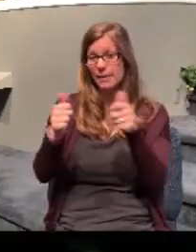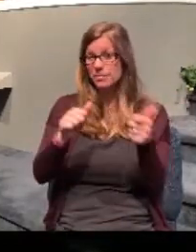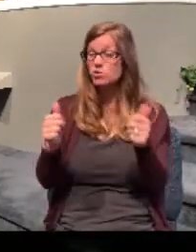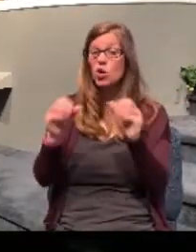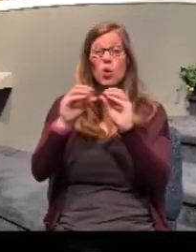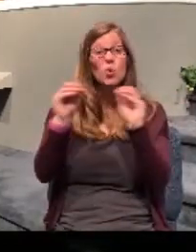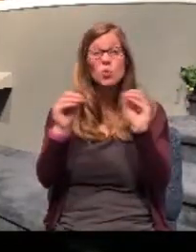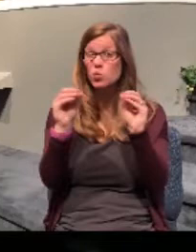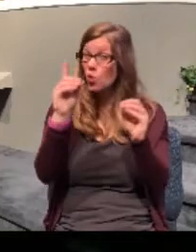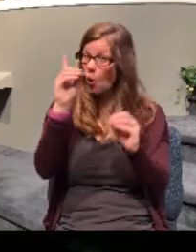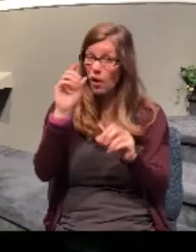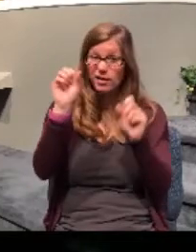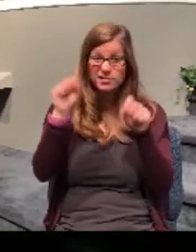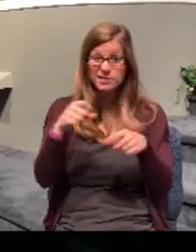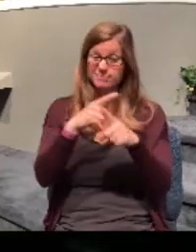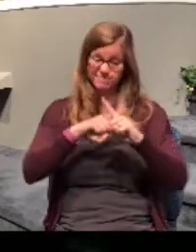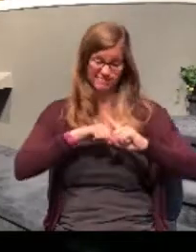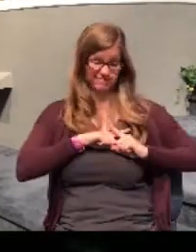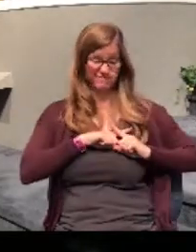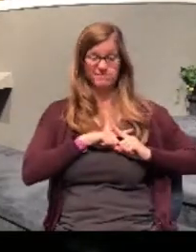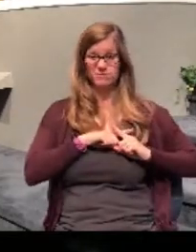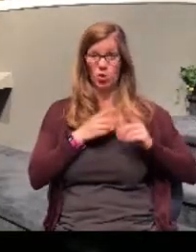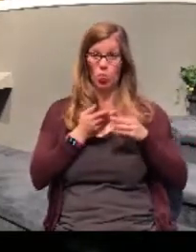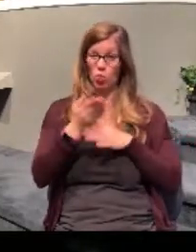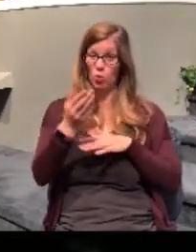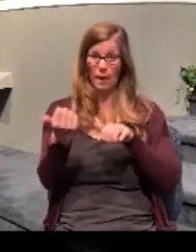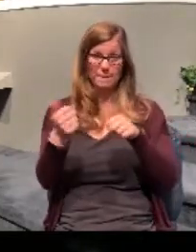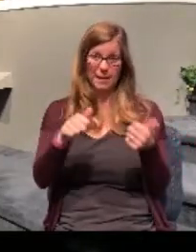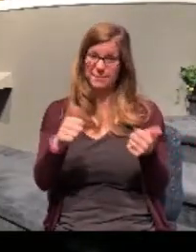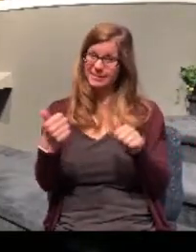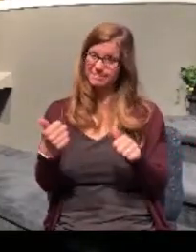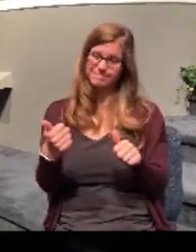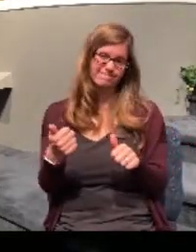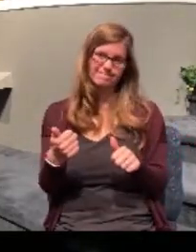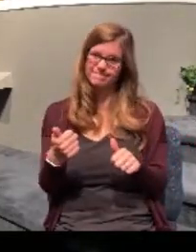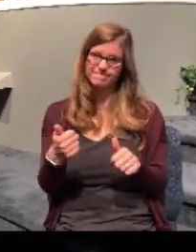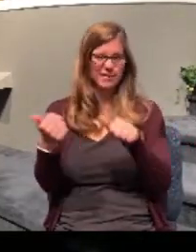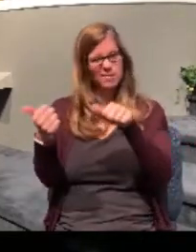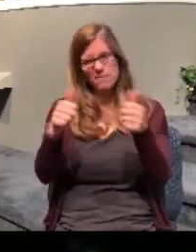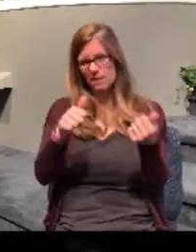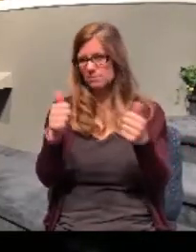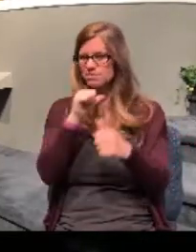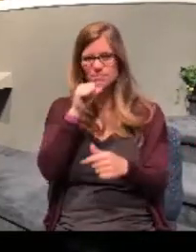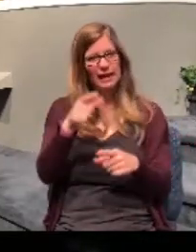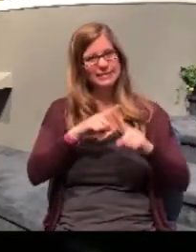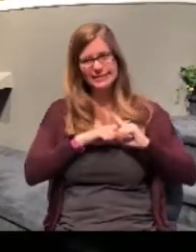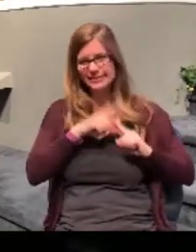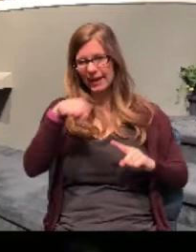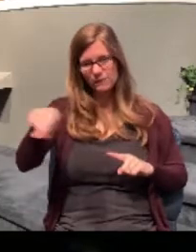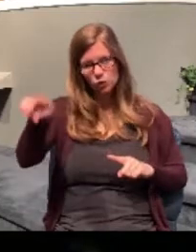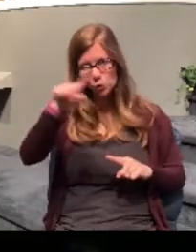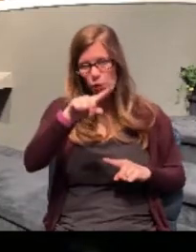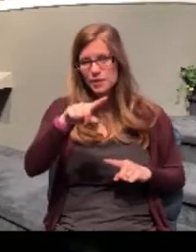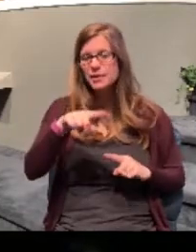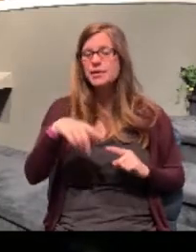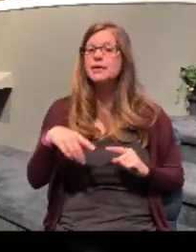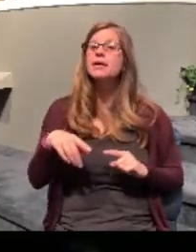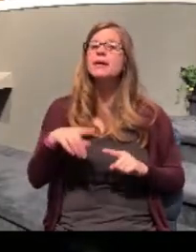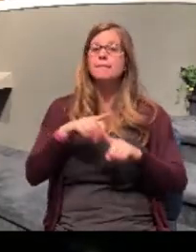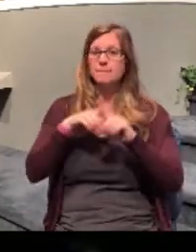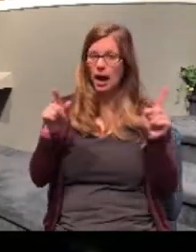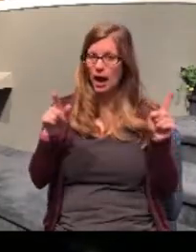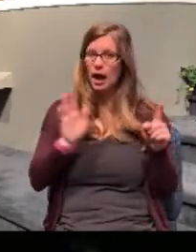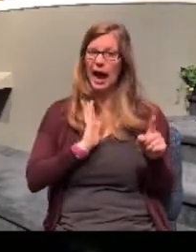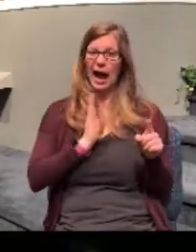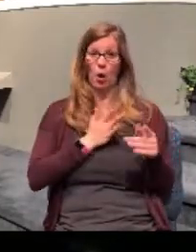saved by being baptized. Baptism doesn't save a person, but rather we are saved when with